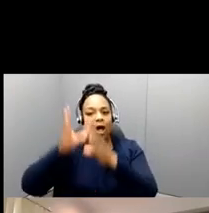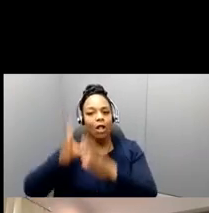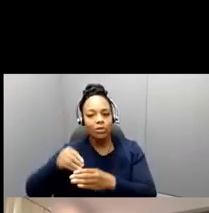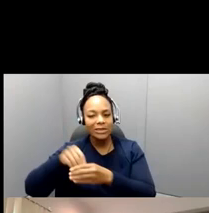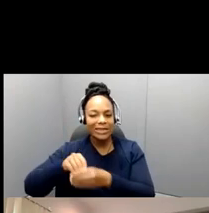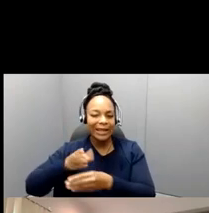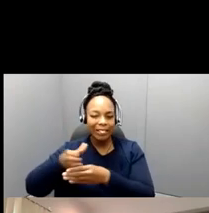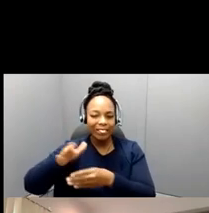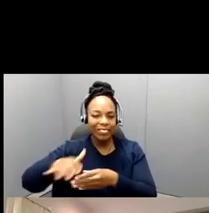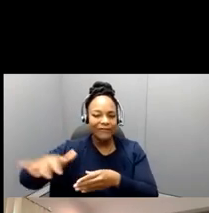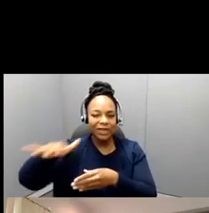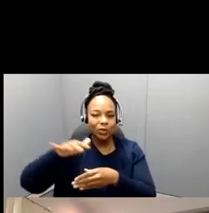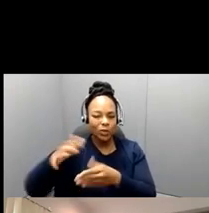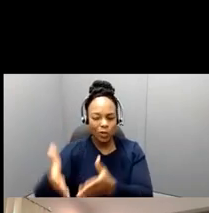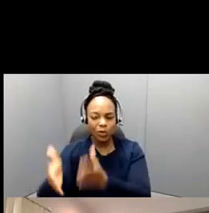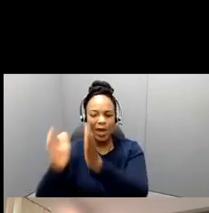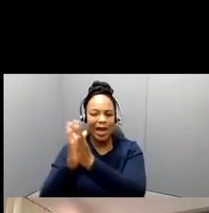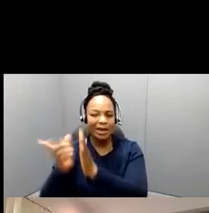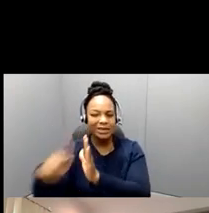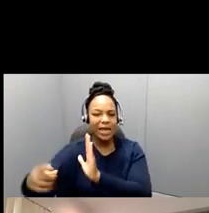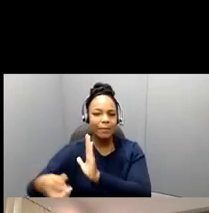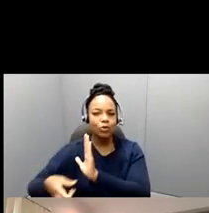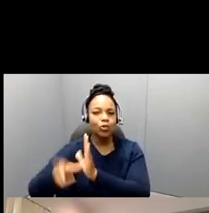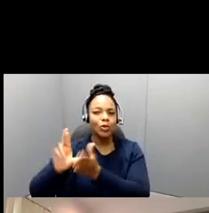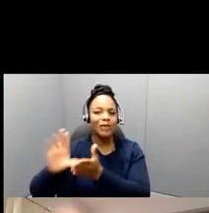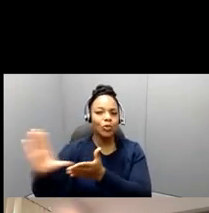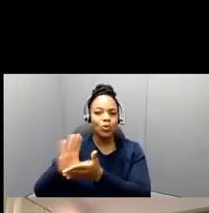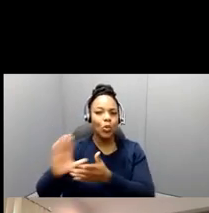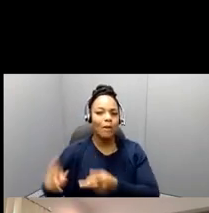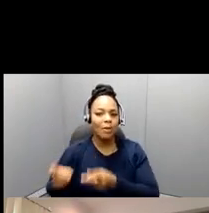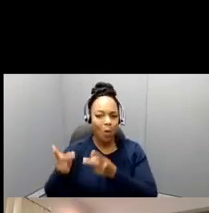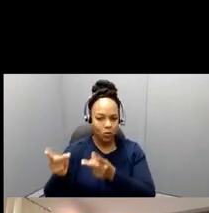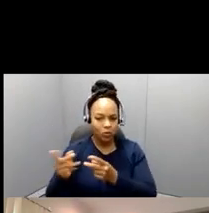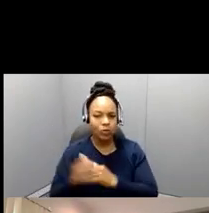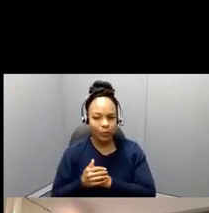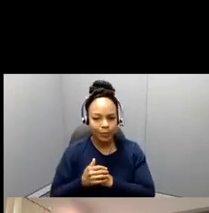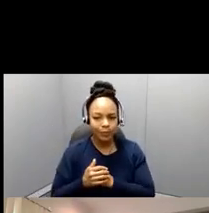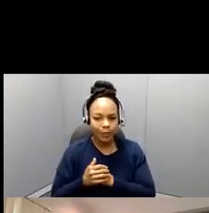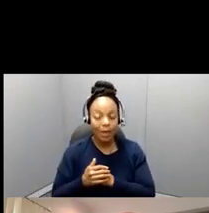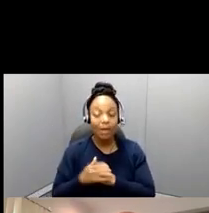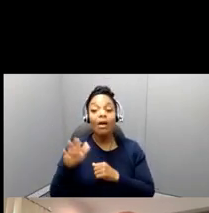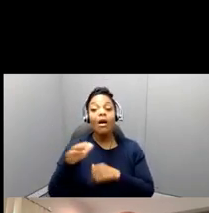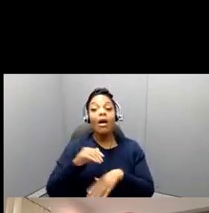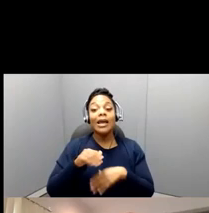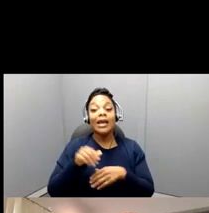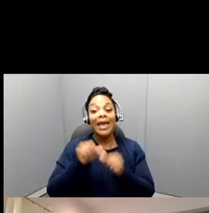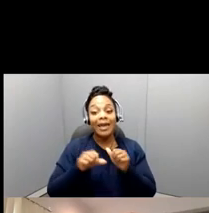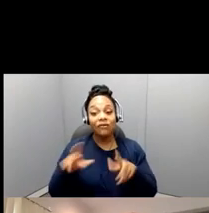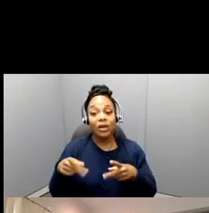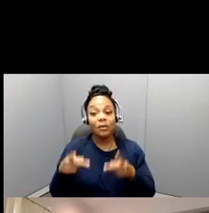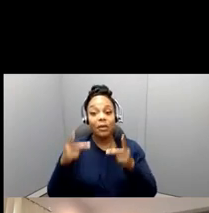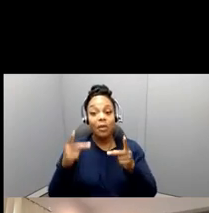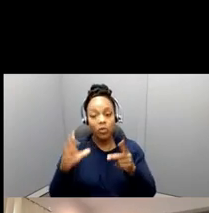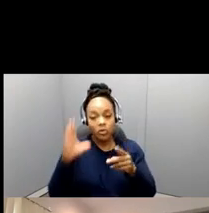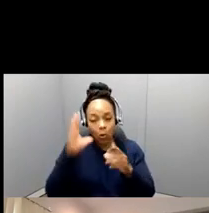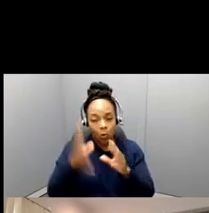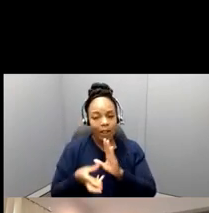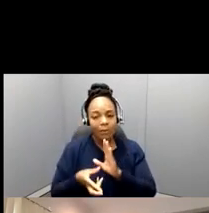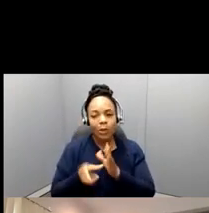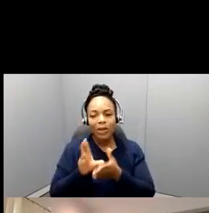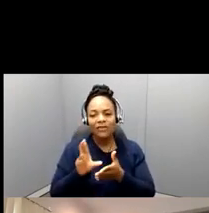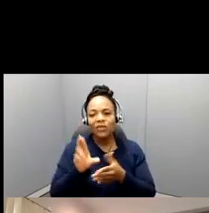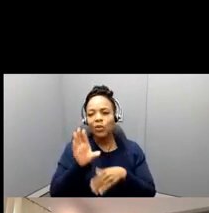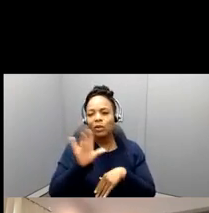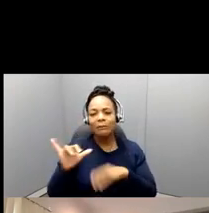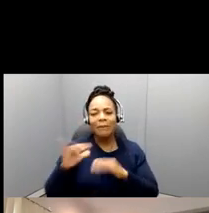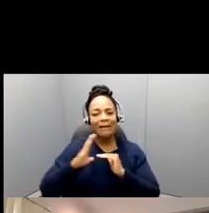well. All proposals are reviewed by, you know, at least three or three of our committee members, as a, uh, just one way